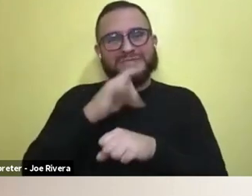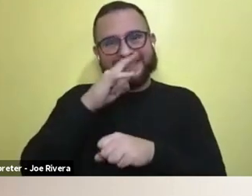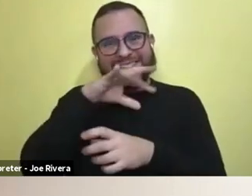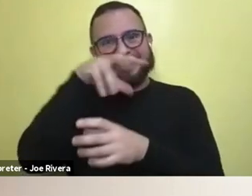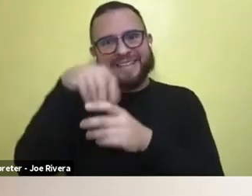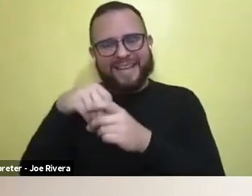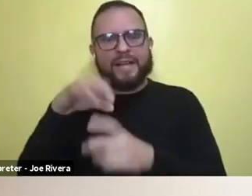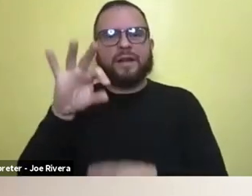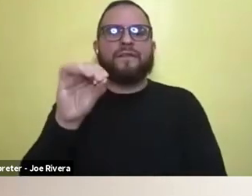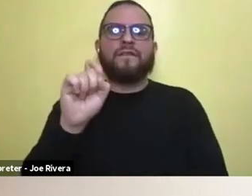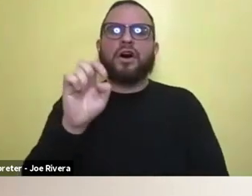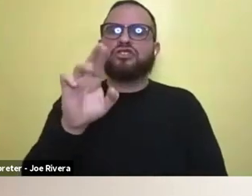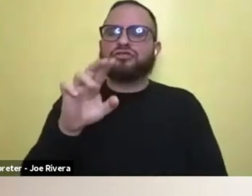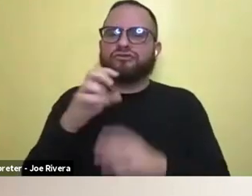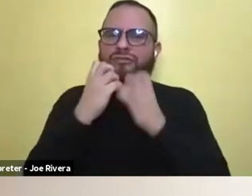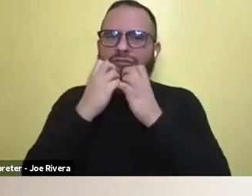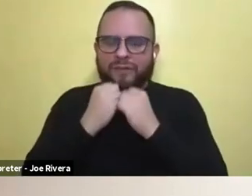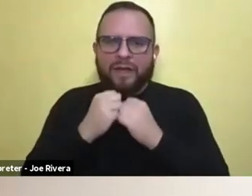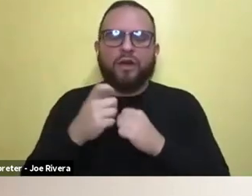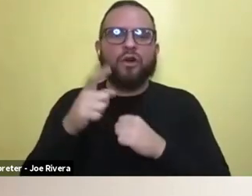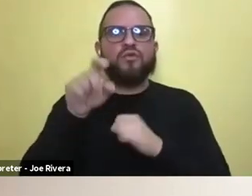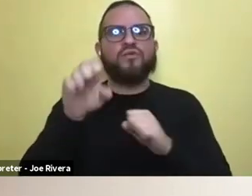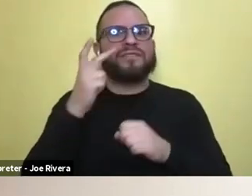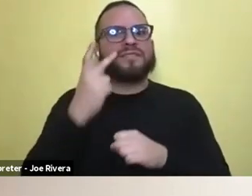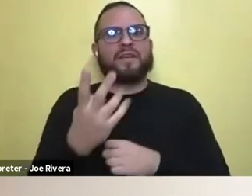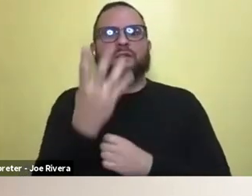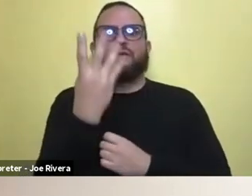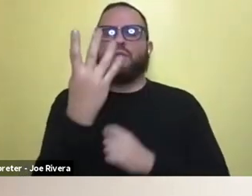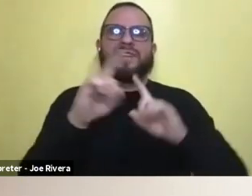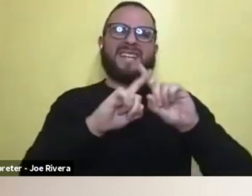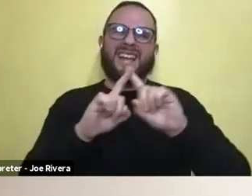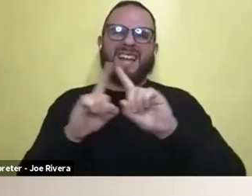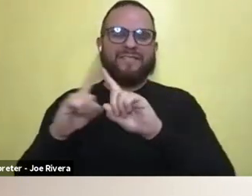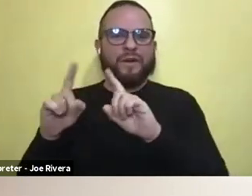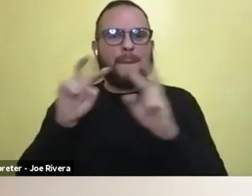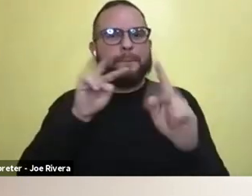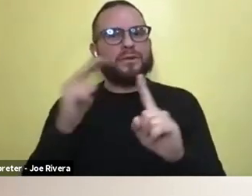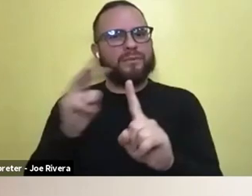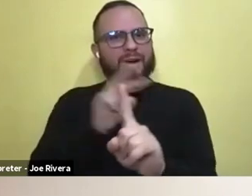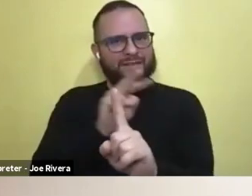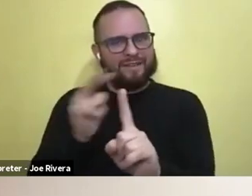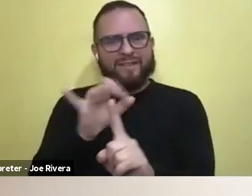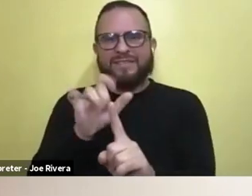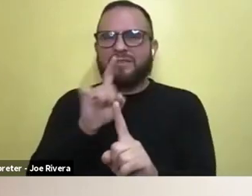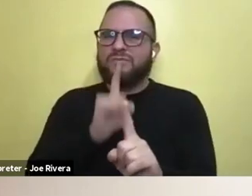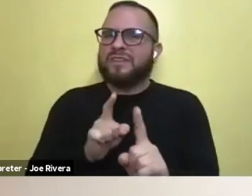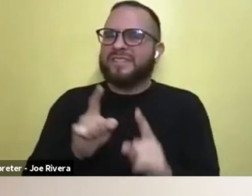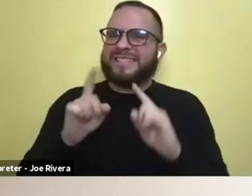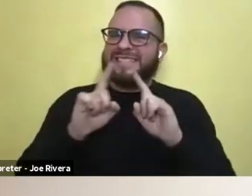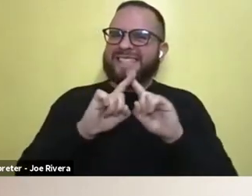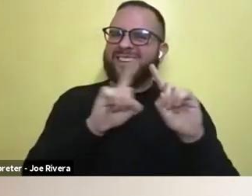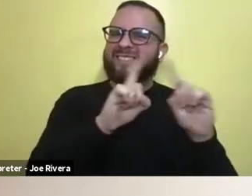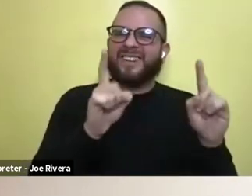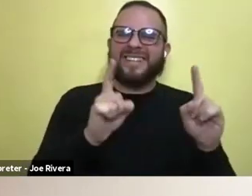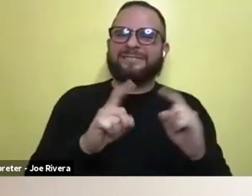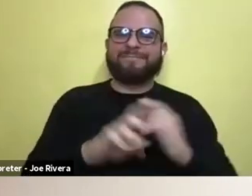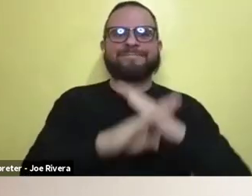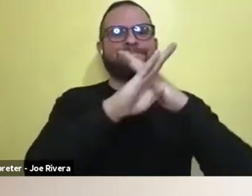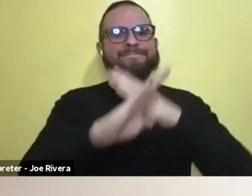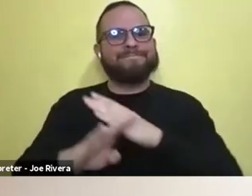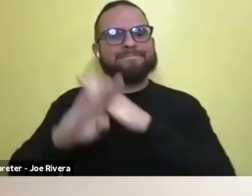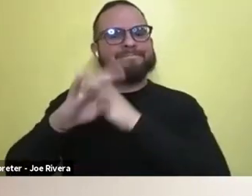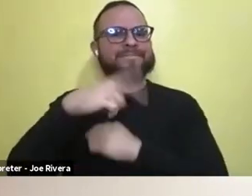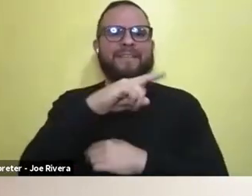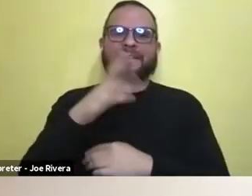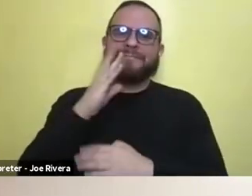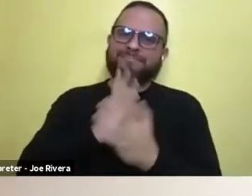to see four wildly different perspectives, and get to see different hurts that they went through. And, you know, at the core of this